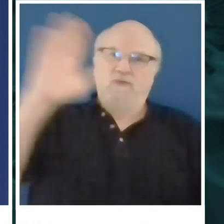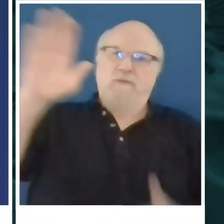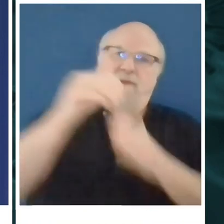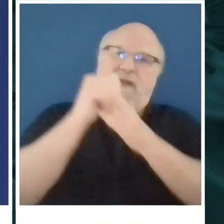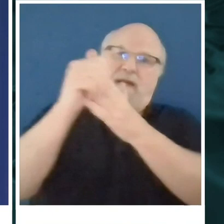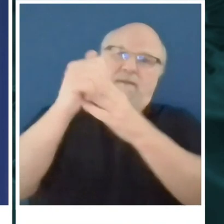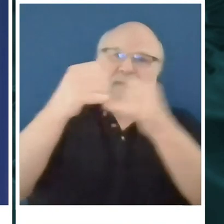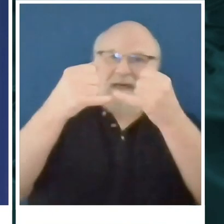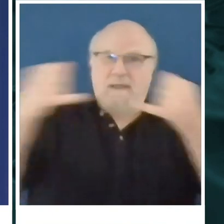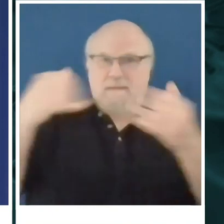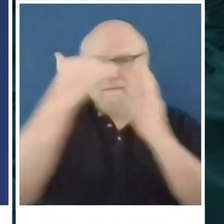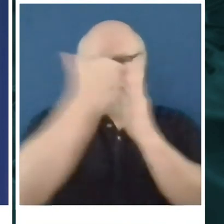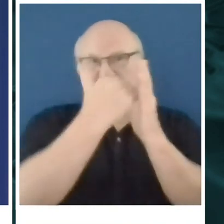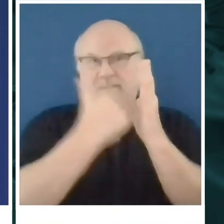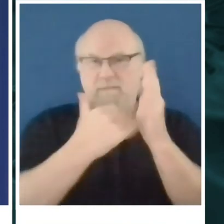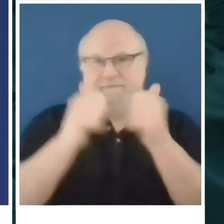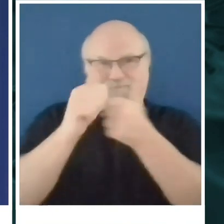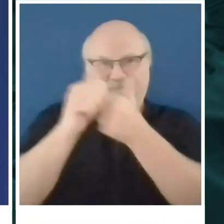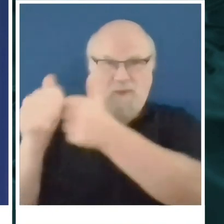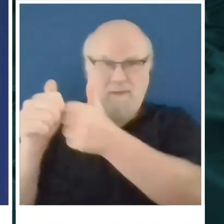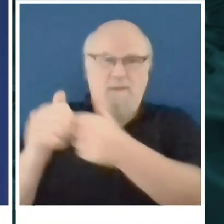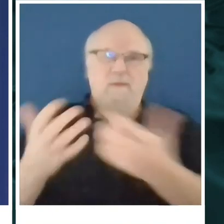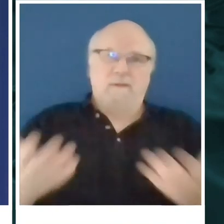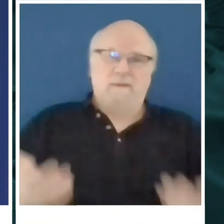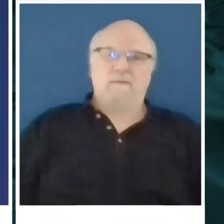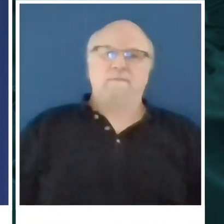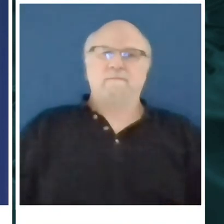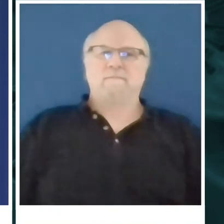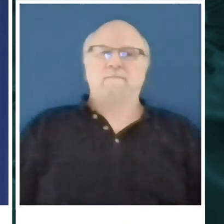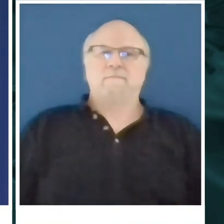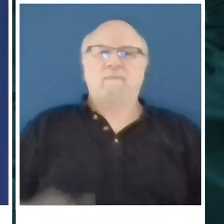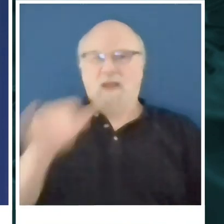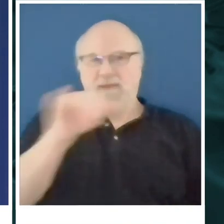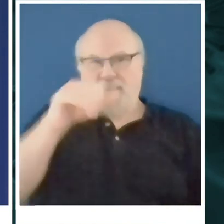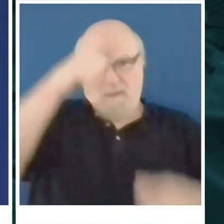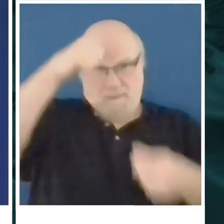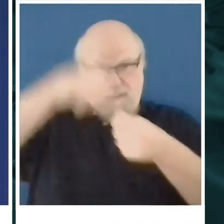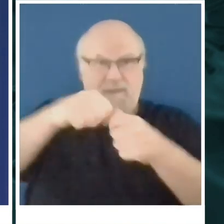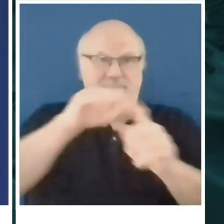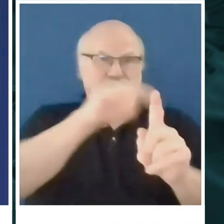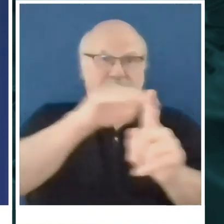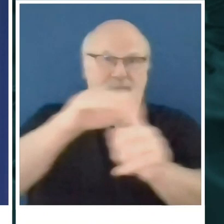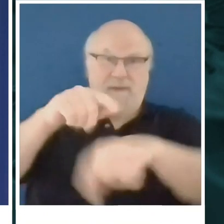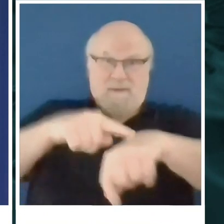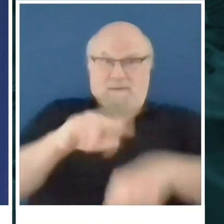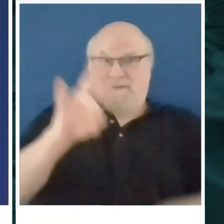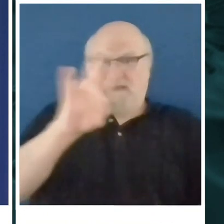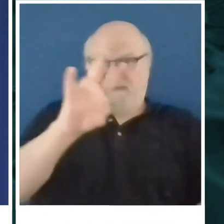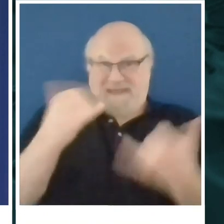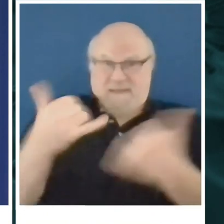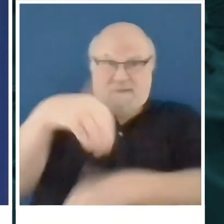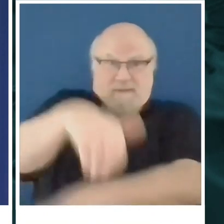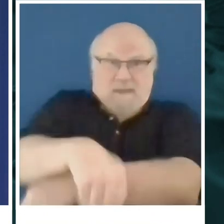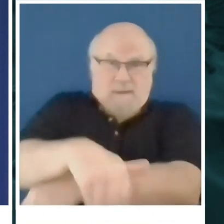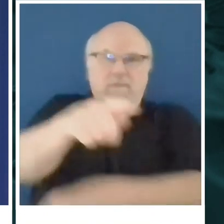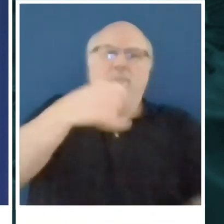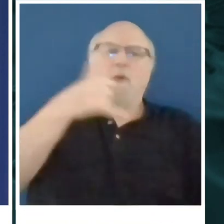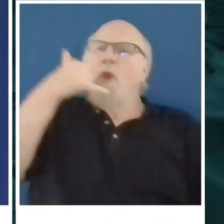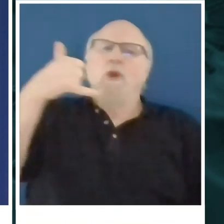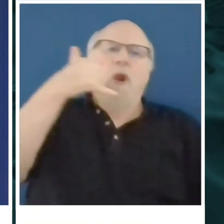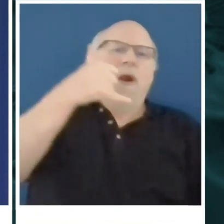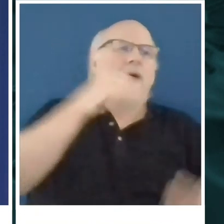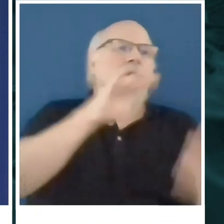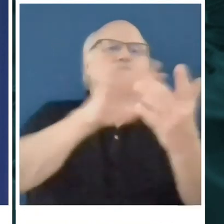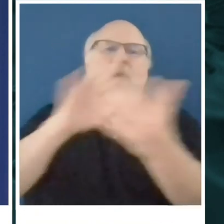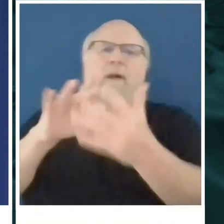for those of our neighbors. I would remind people to make that 7 o'clock call tonight. Reach out to someone. Listen to them. Share with